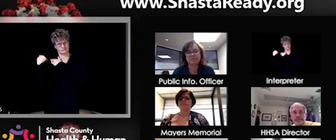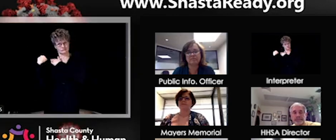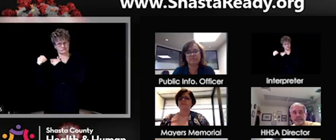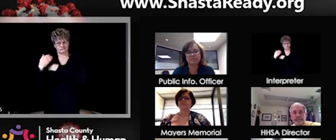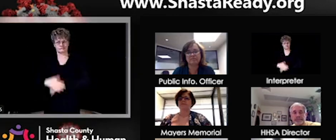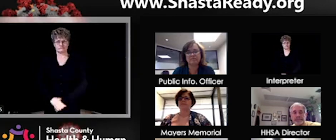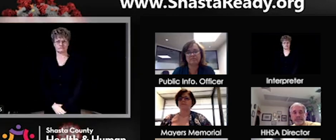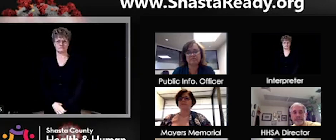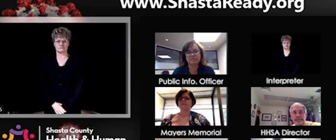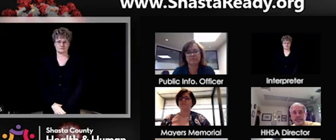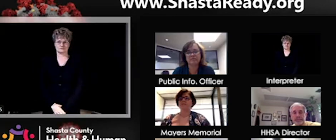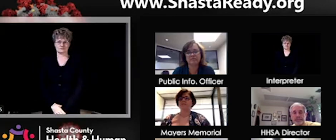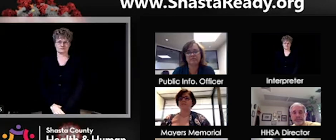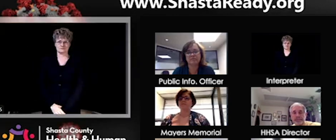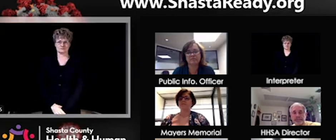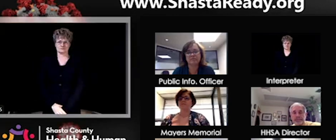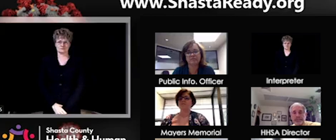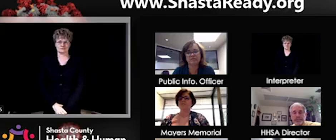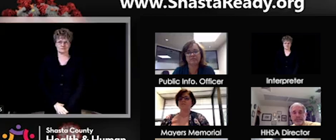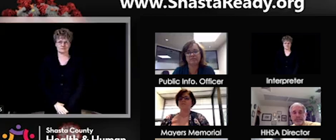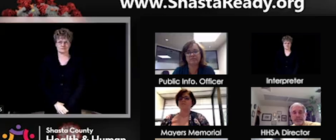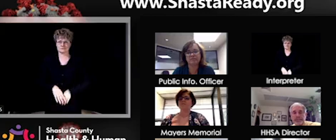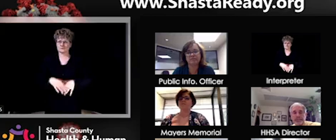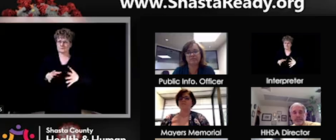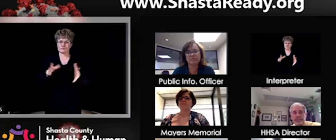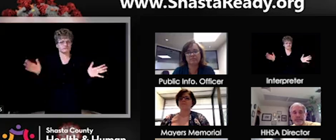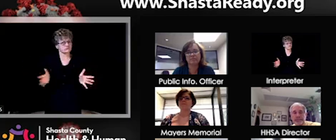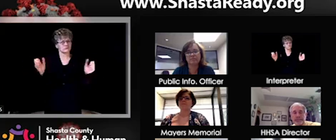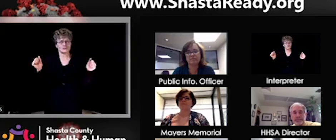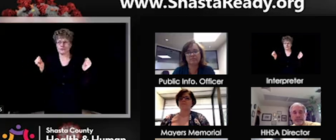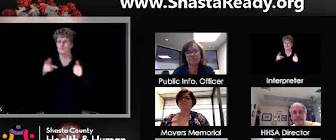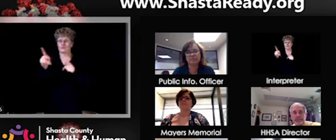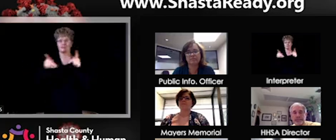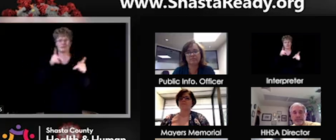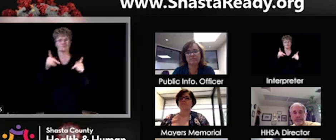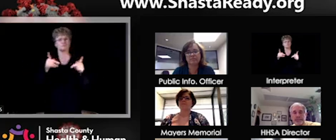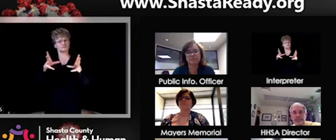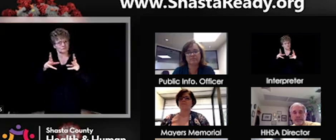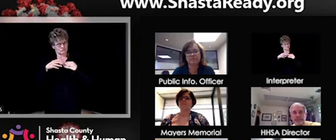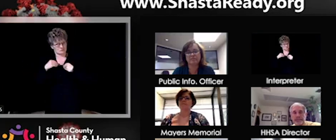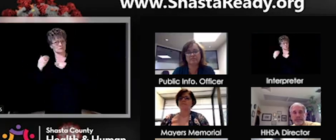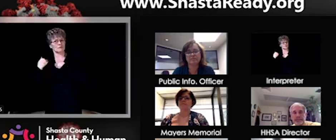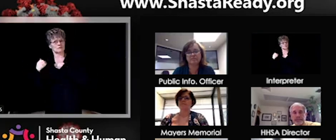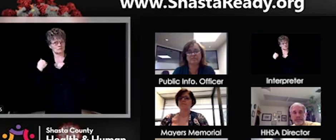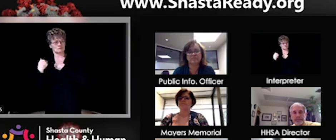and you know, if we can all get on board, I think that that will make a difference in terms of participation.